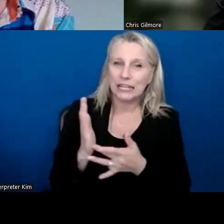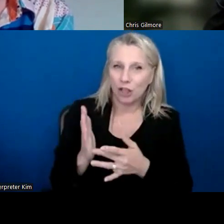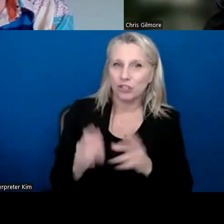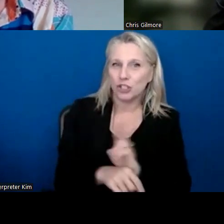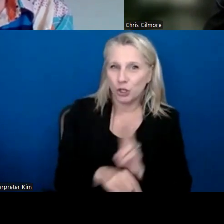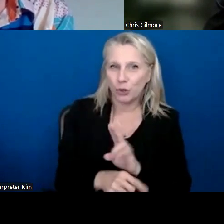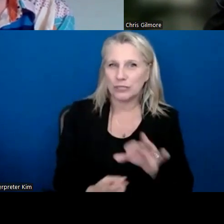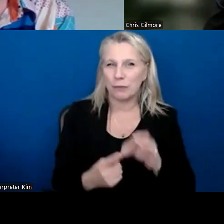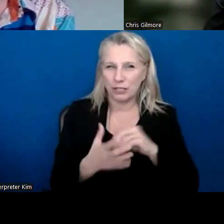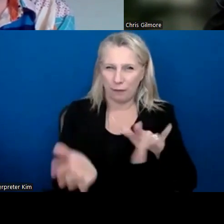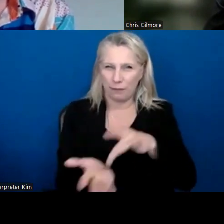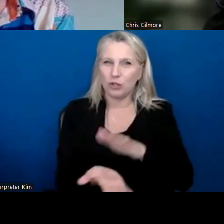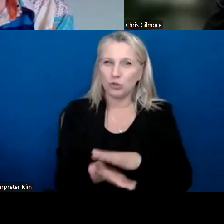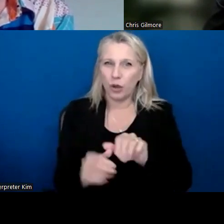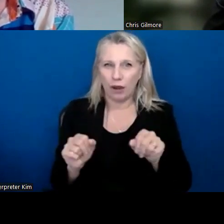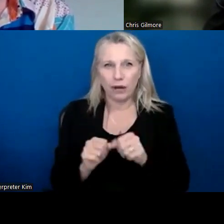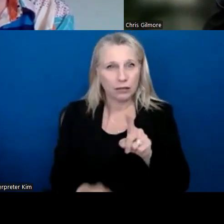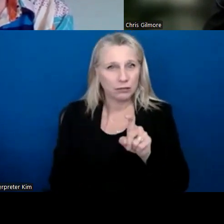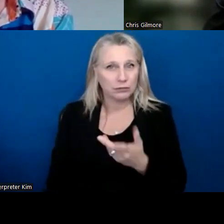in, in the middle school area?